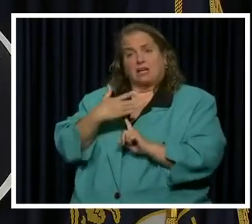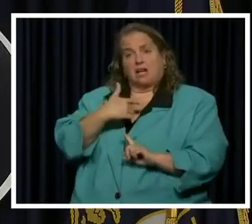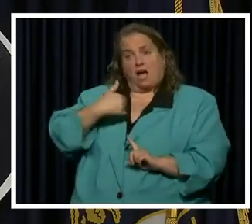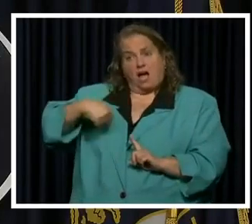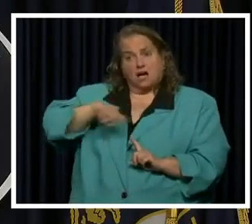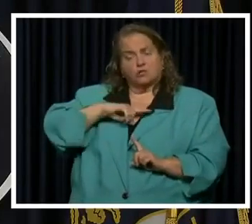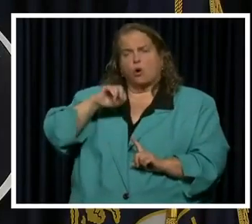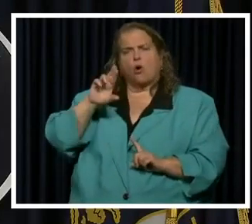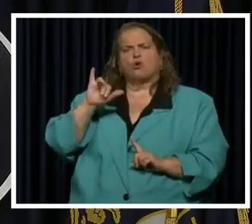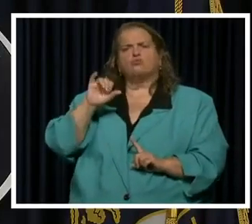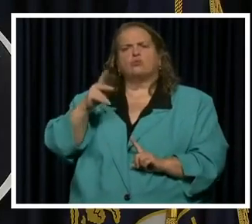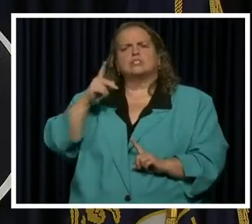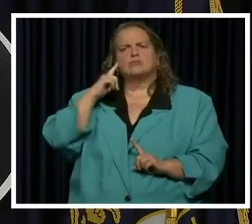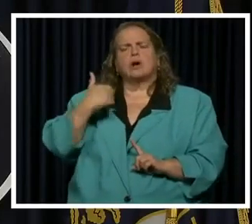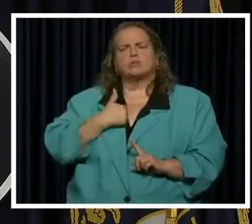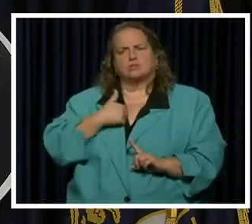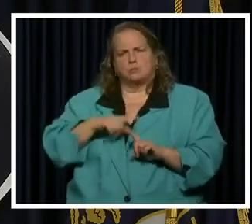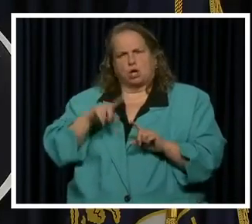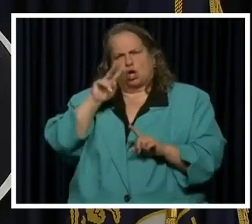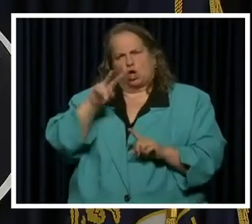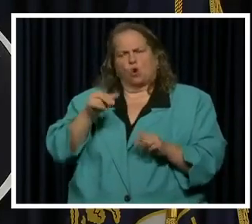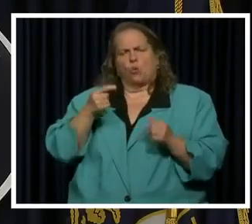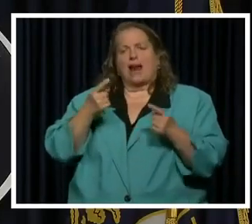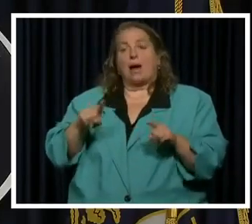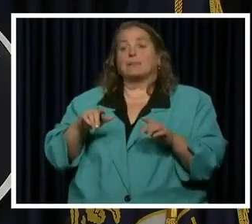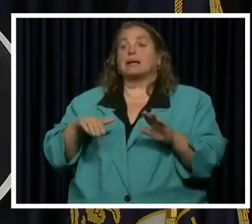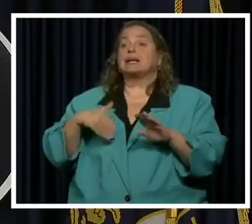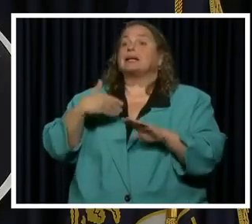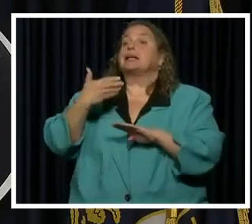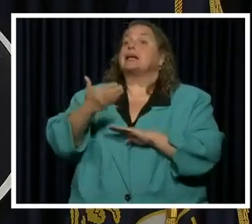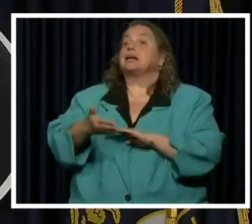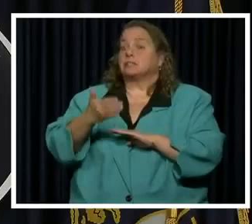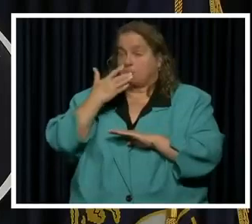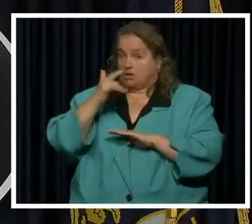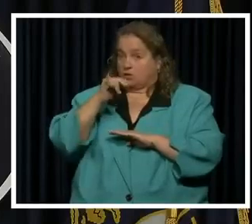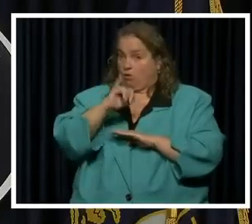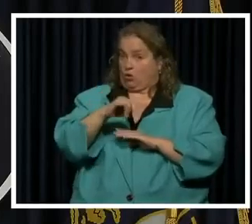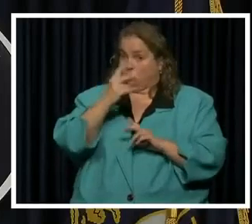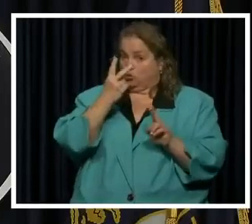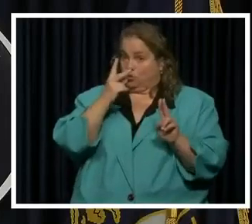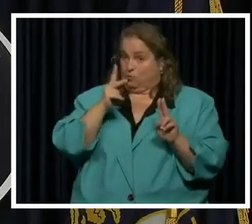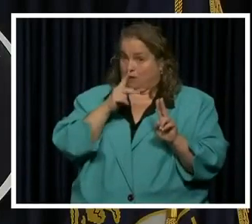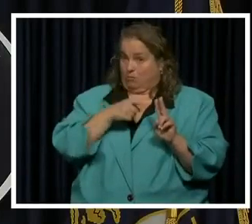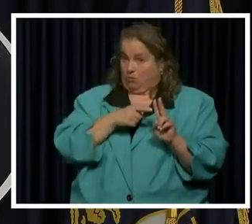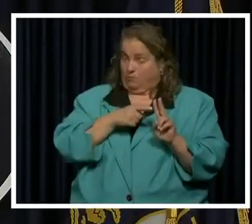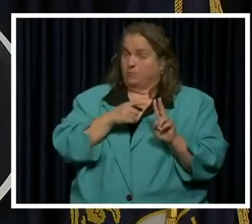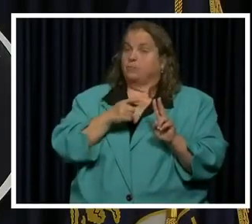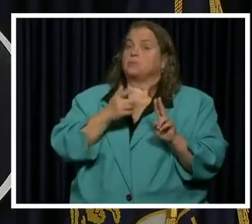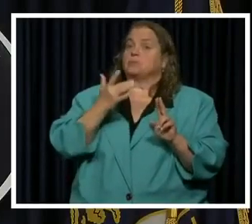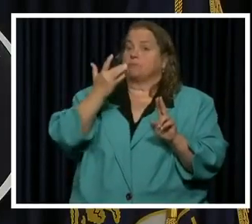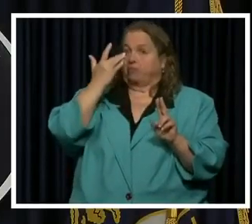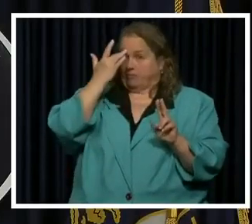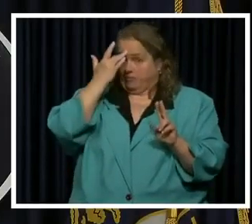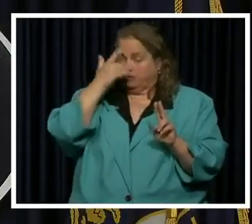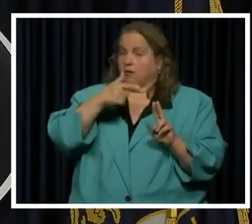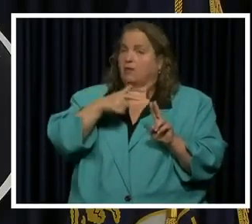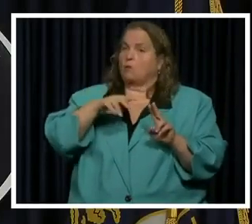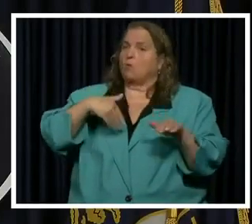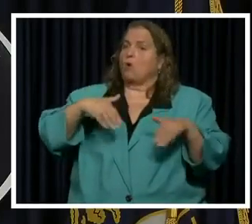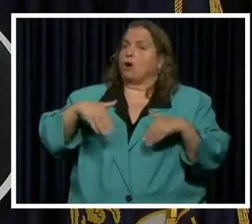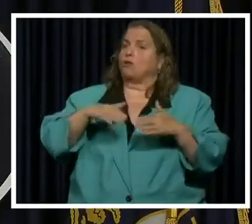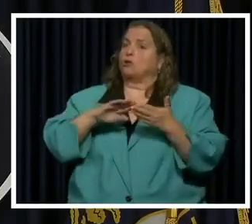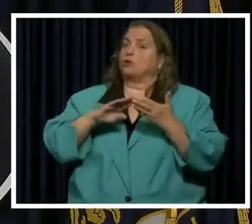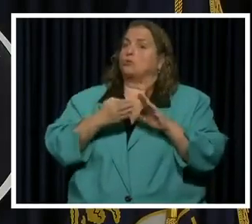we take for ourselves. But look what happened next. Because those individuals who subsequently got infected were out in the community,